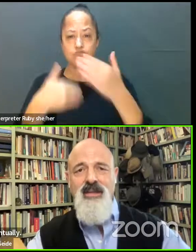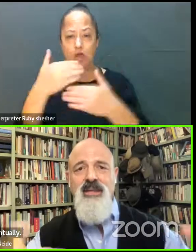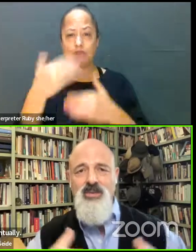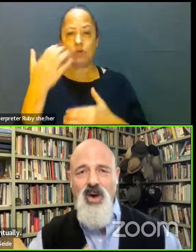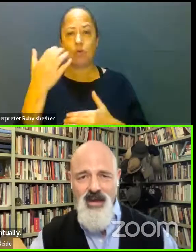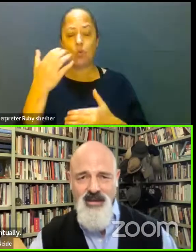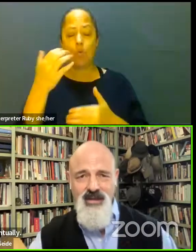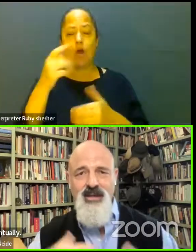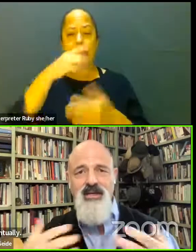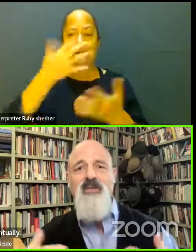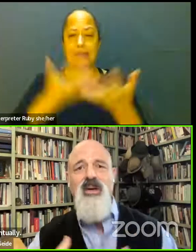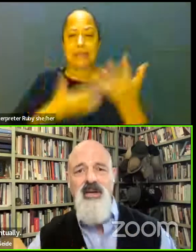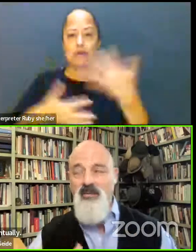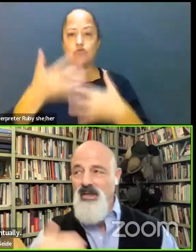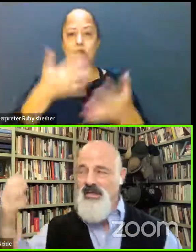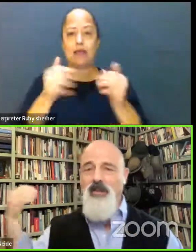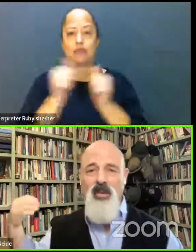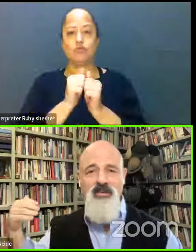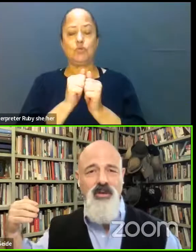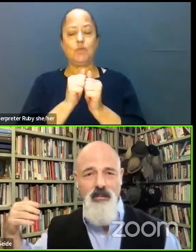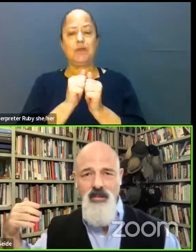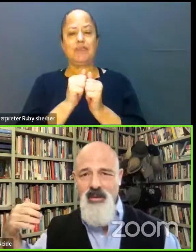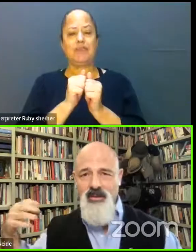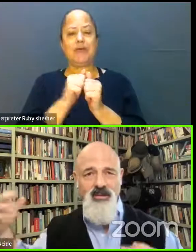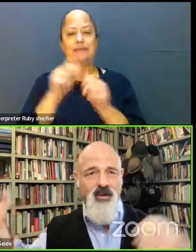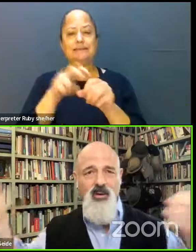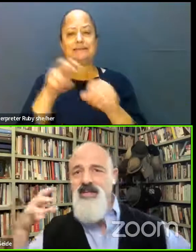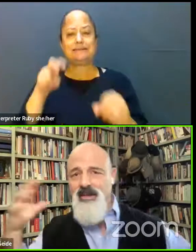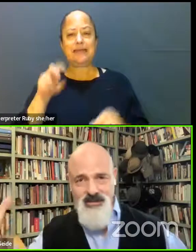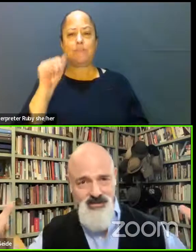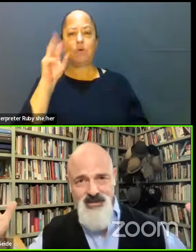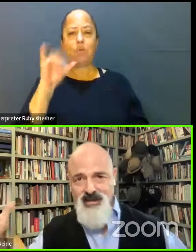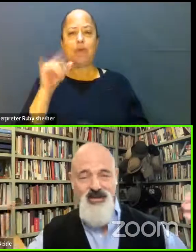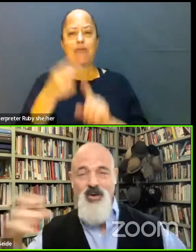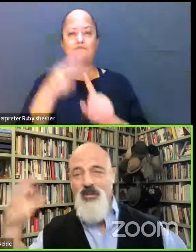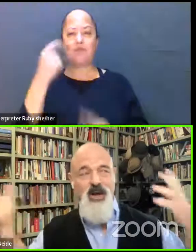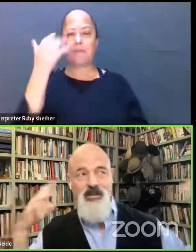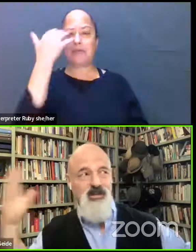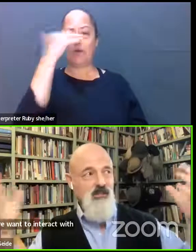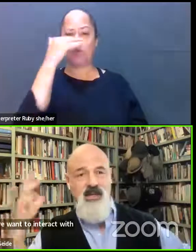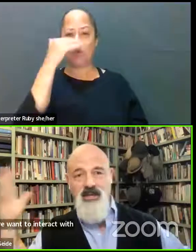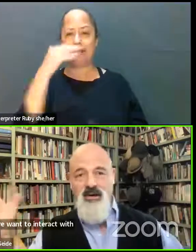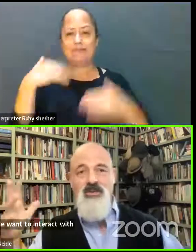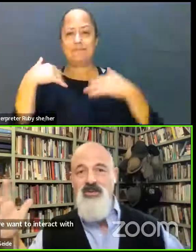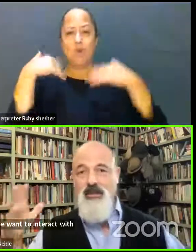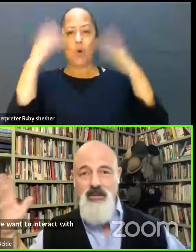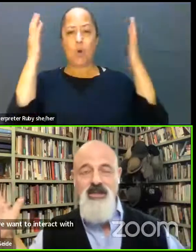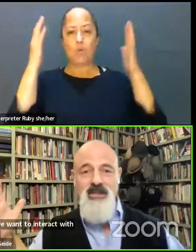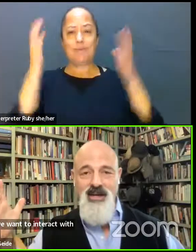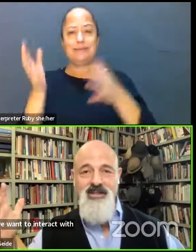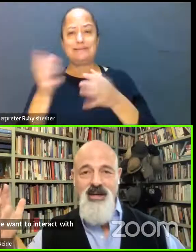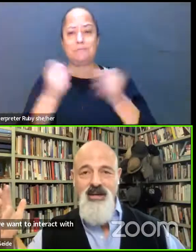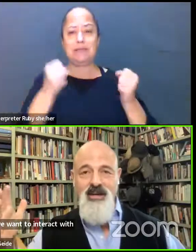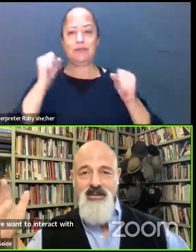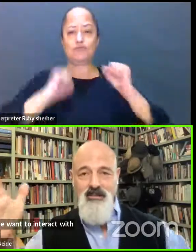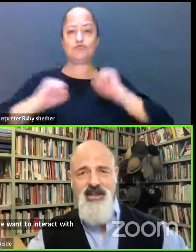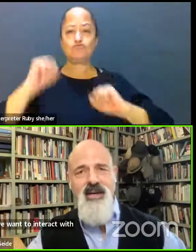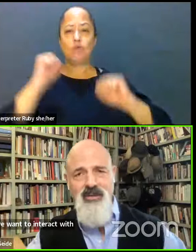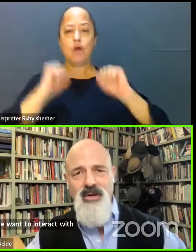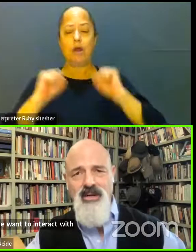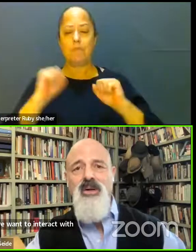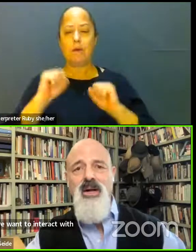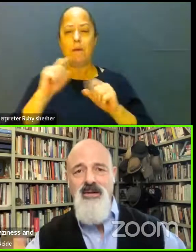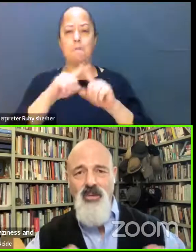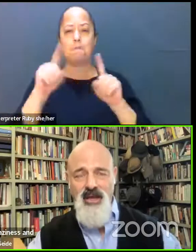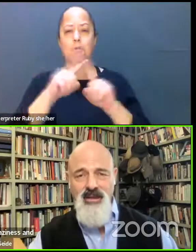another in this way, in a different kind of way. Step away from the craziness and the overwhelm and the speed and all the drama and the multitasking to